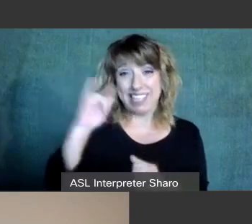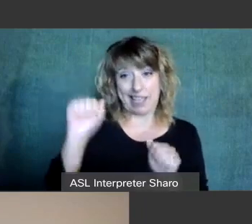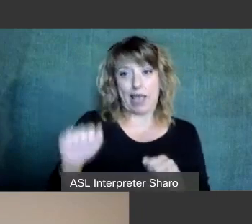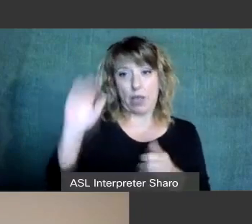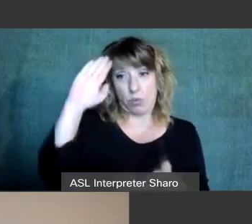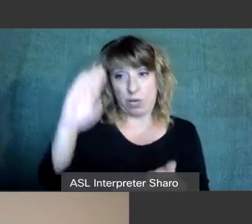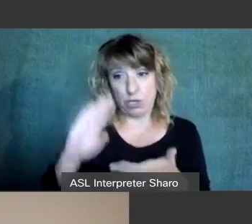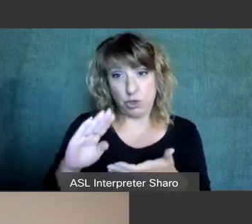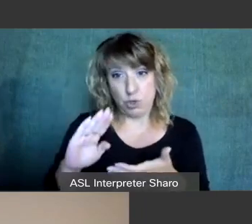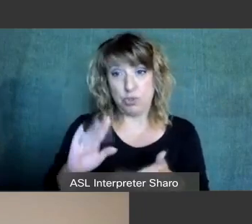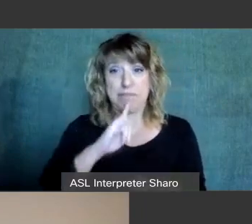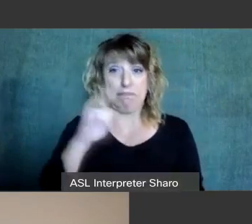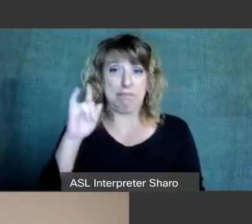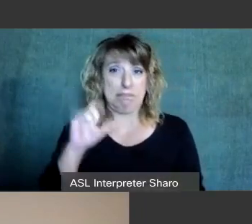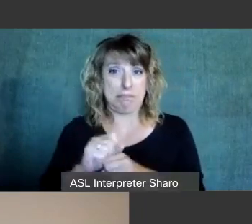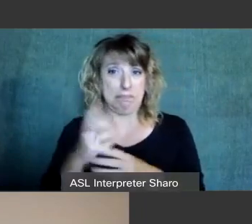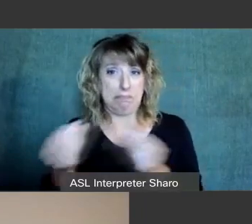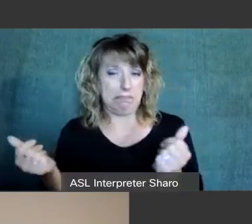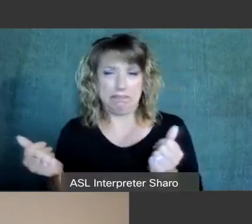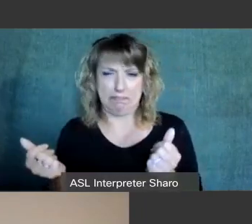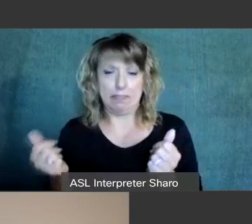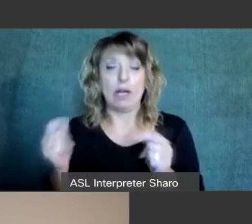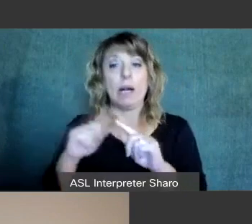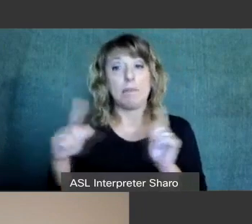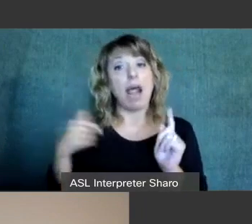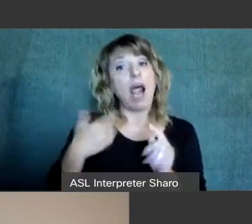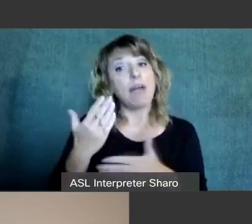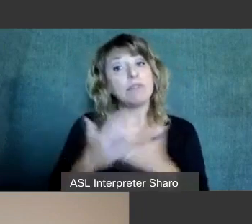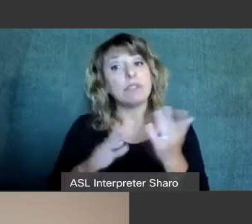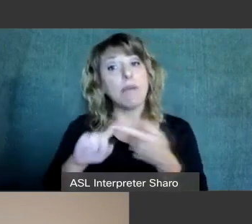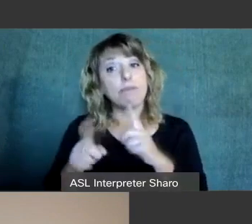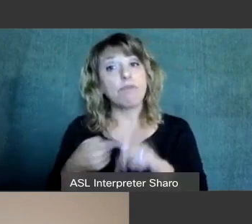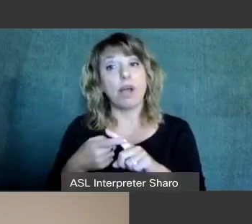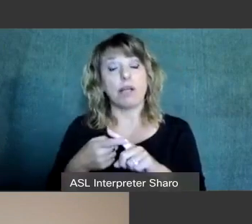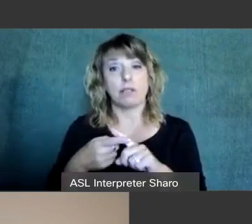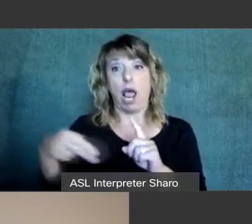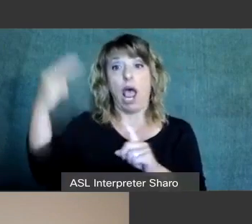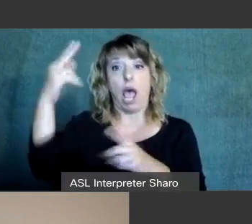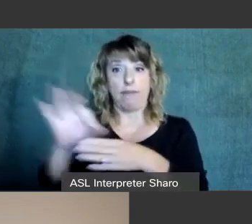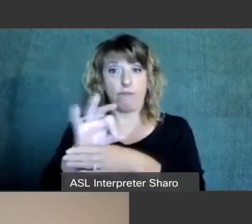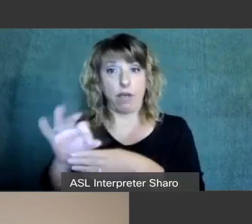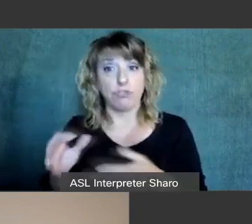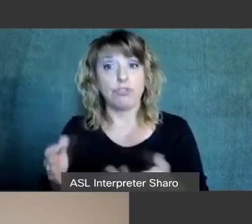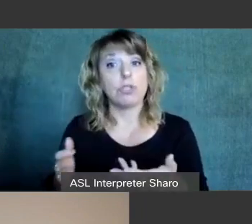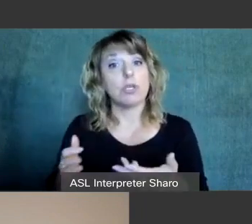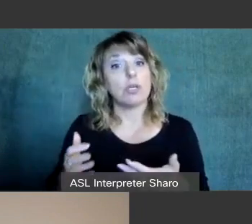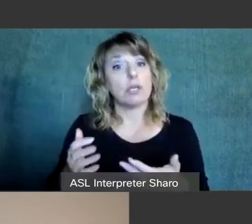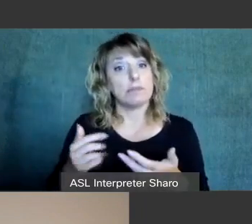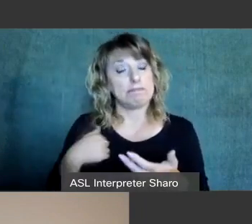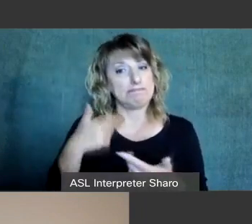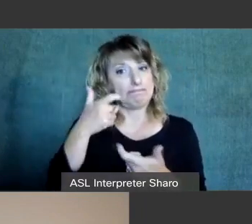and I have some friends that are very high functioning on the spectrum and I've had some very interesting